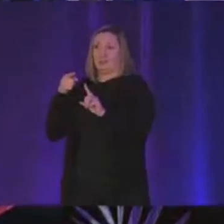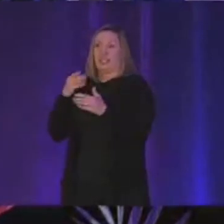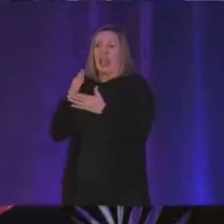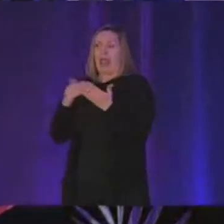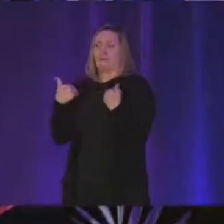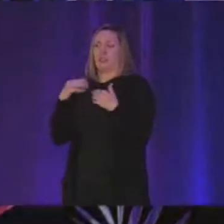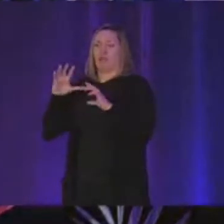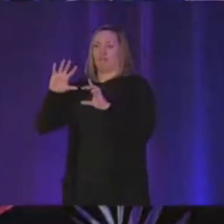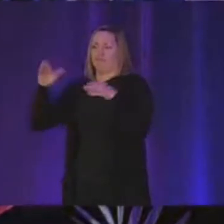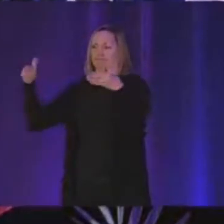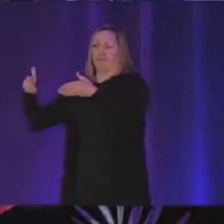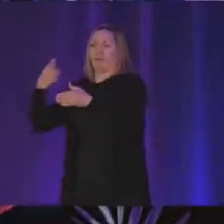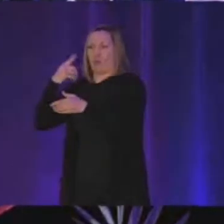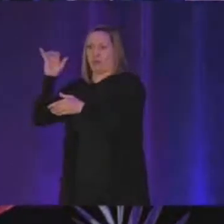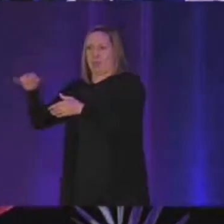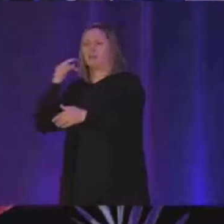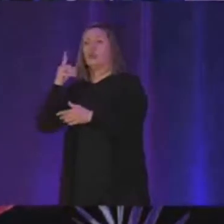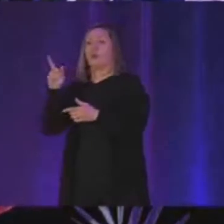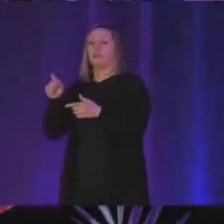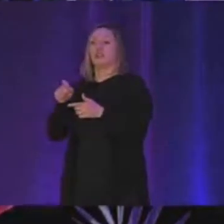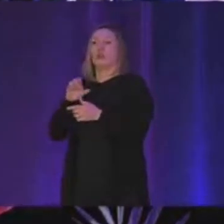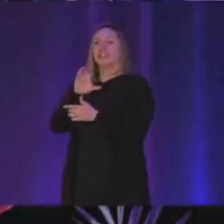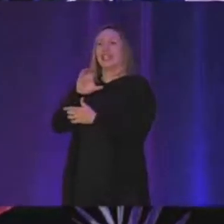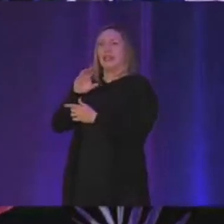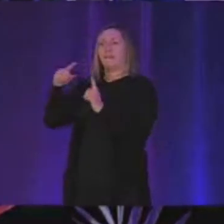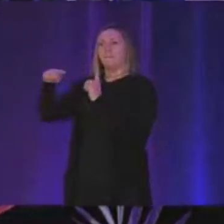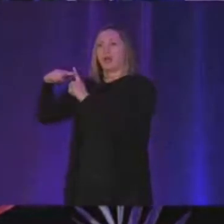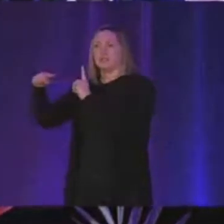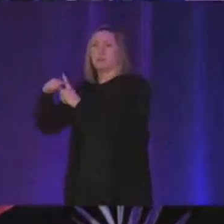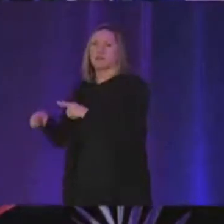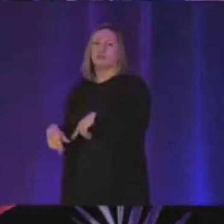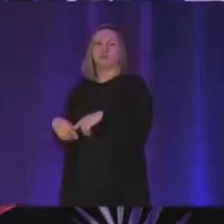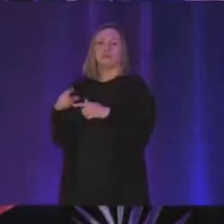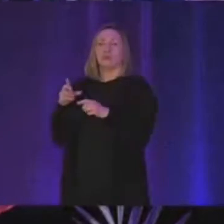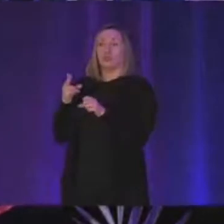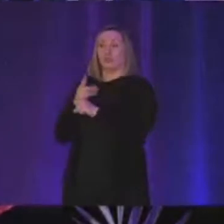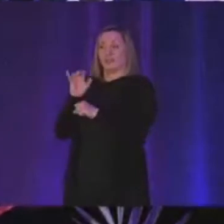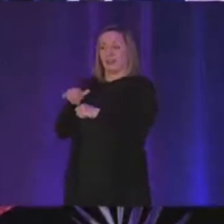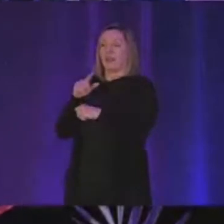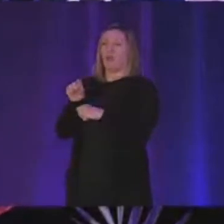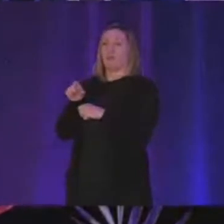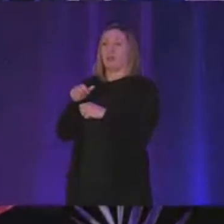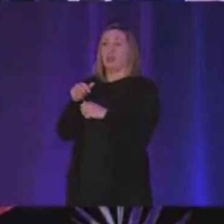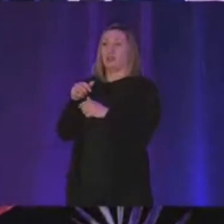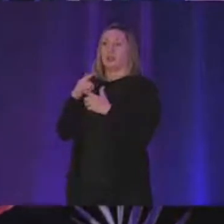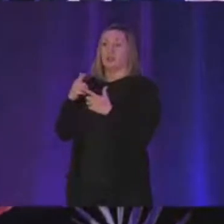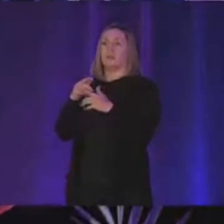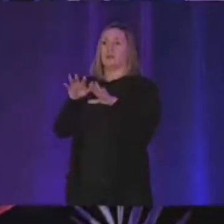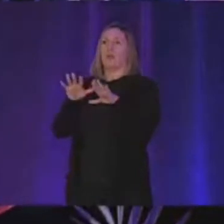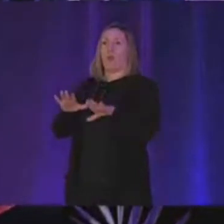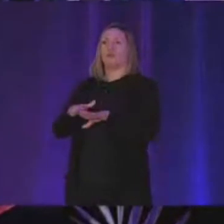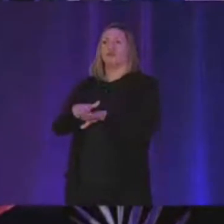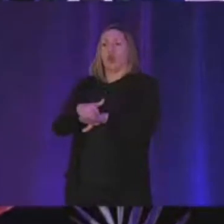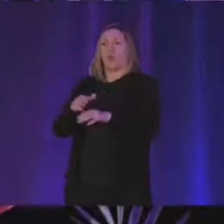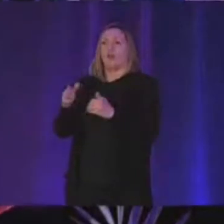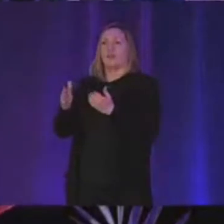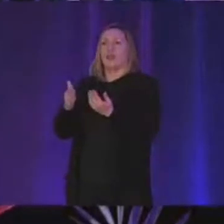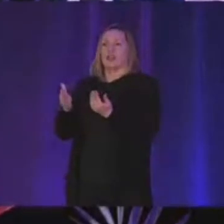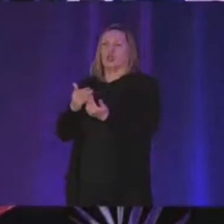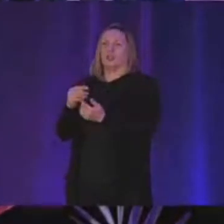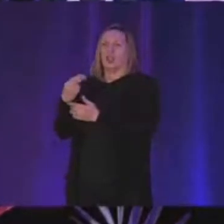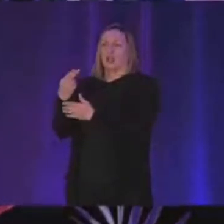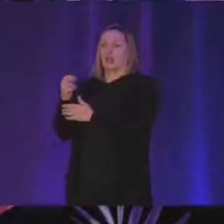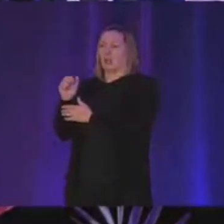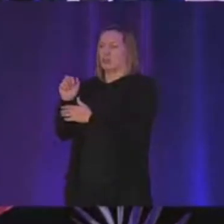and so if you just write c plus plus and re-implement them in c plus plus it's going to be another magnitude slower than using the hardware